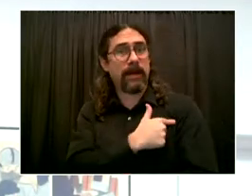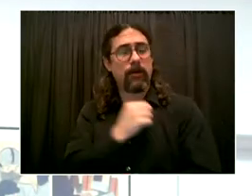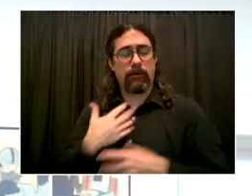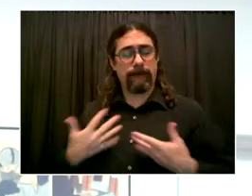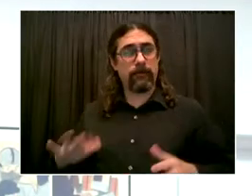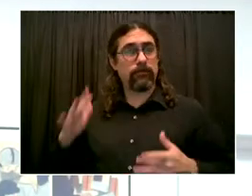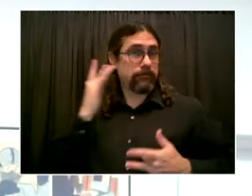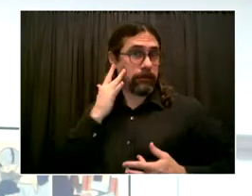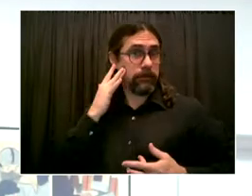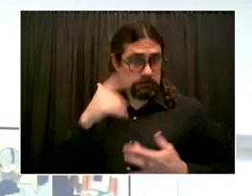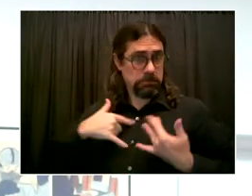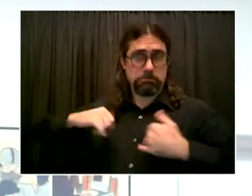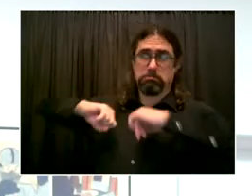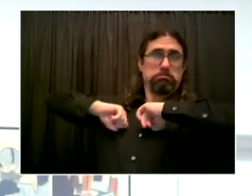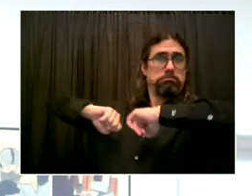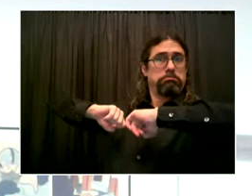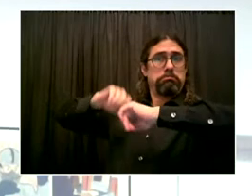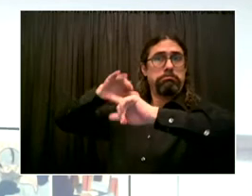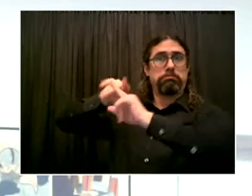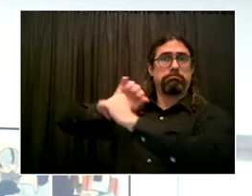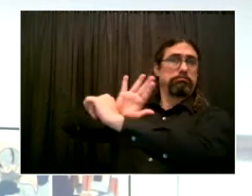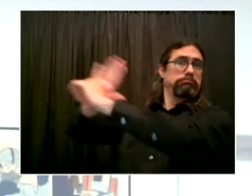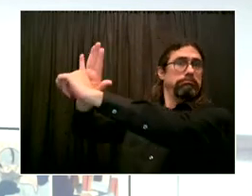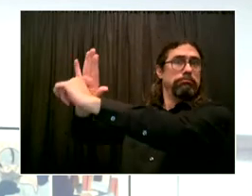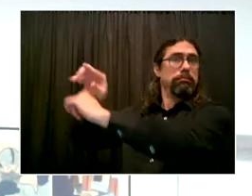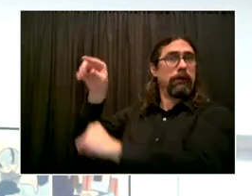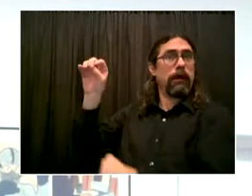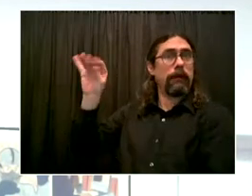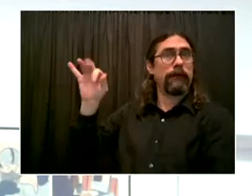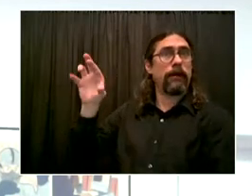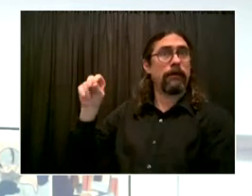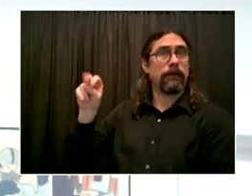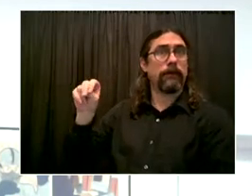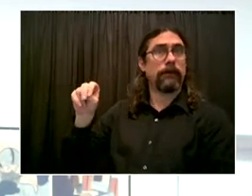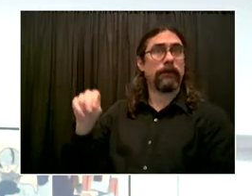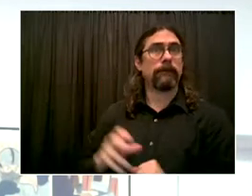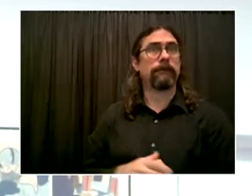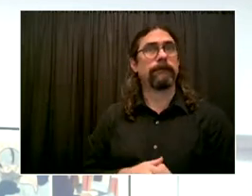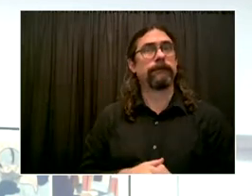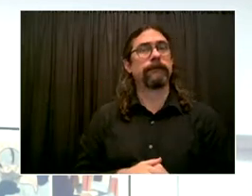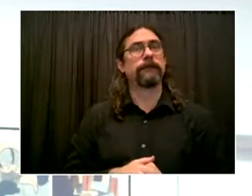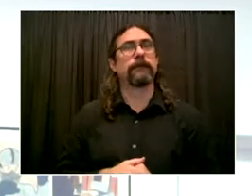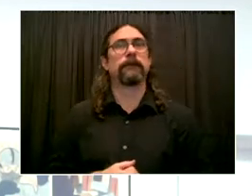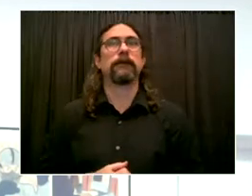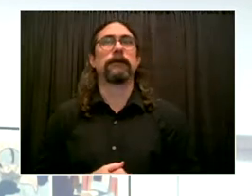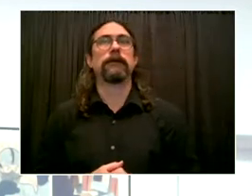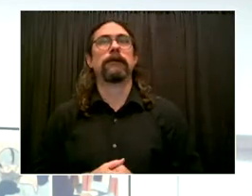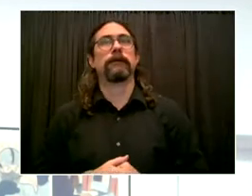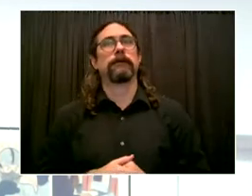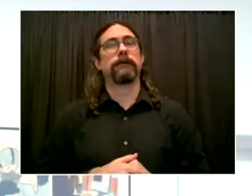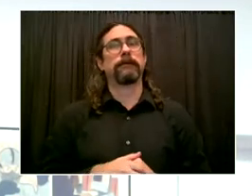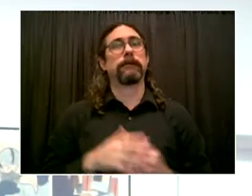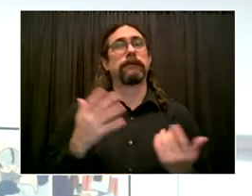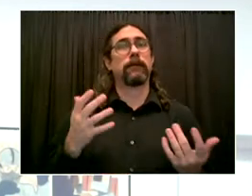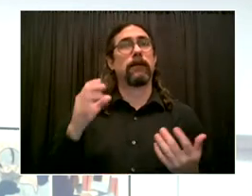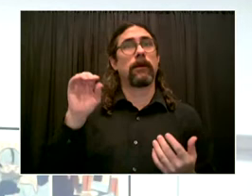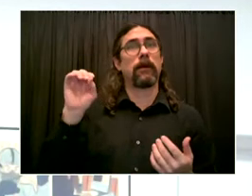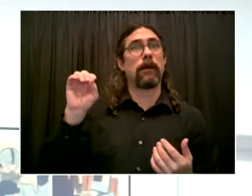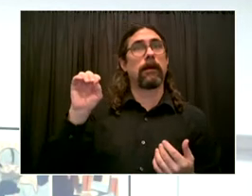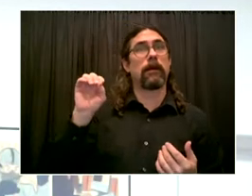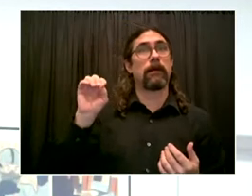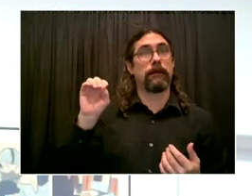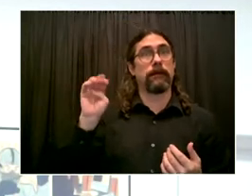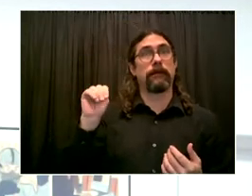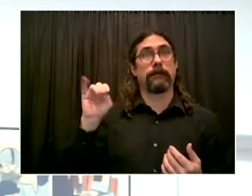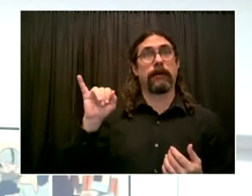the past may be more easily reinfected with Omicron. This underscores our strong recommendation to get